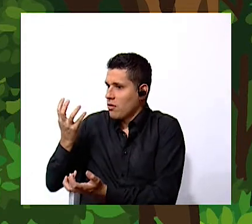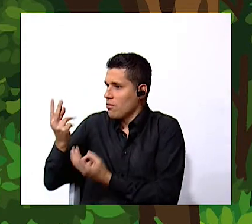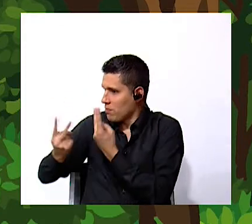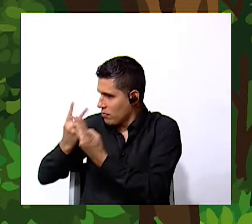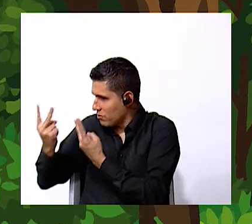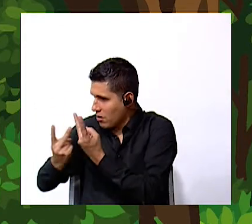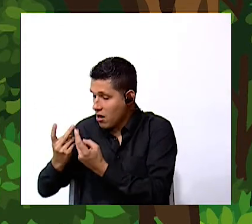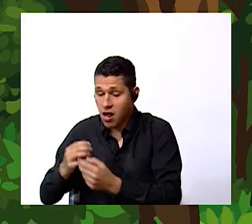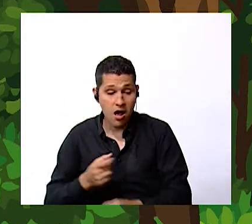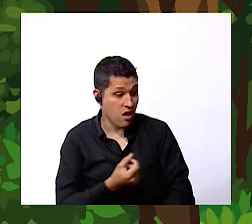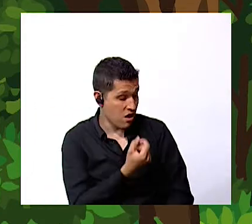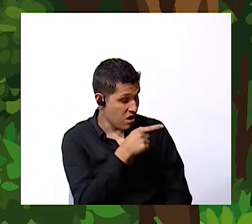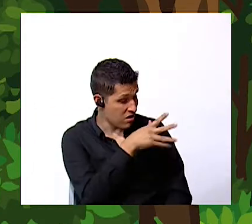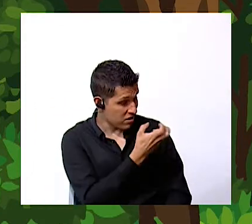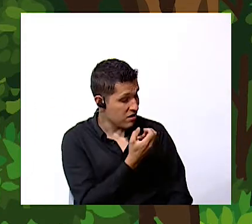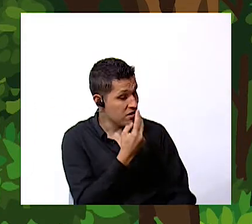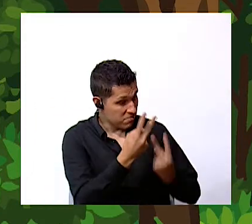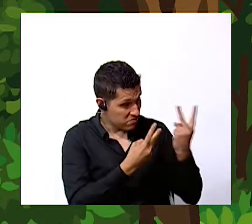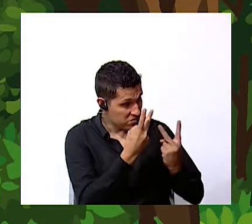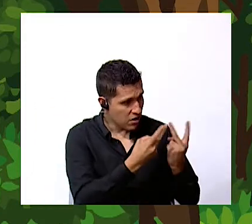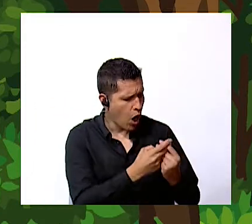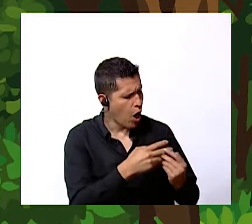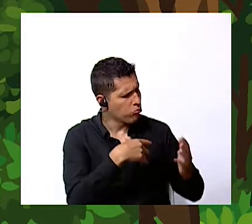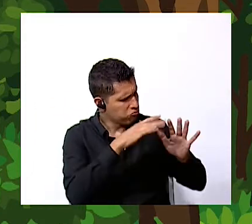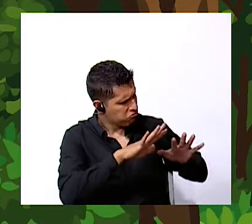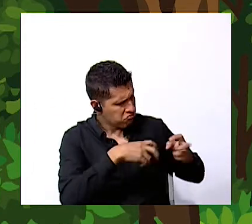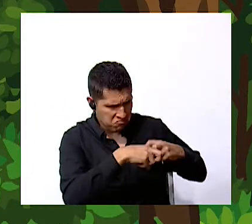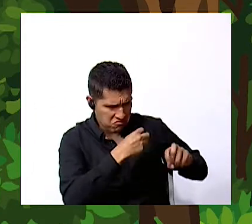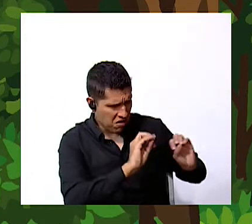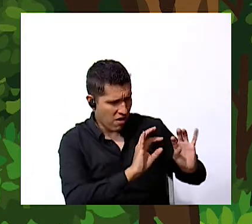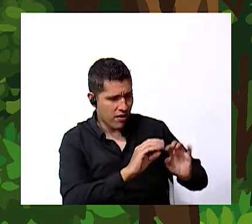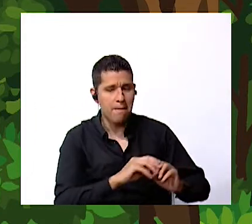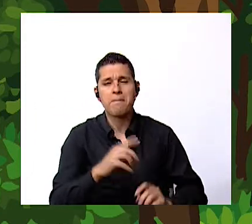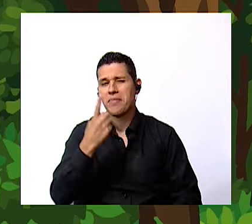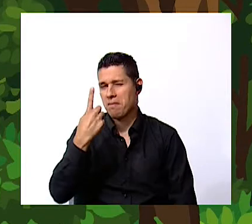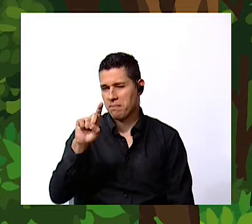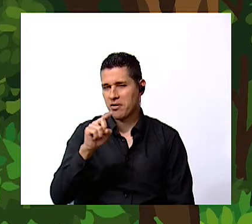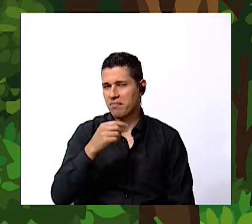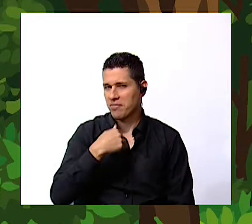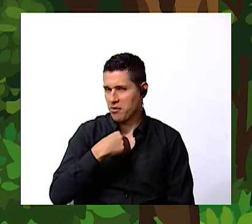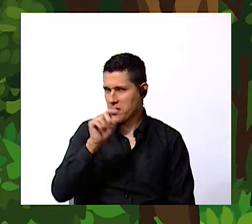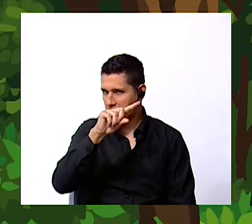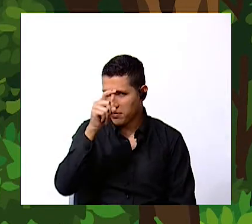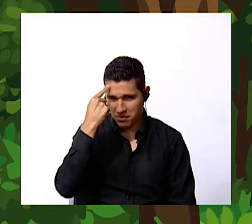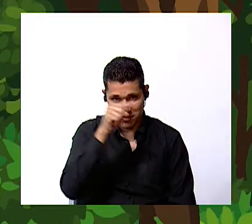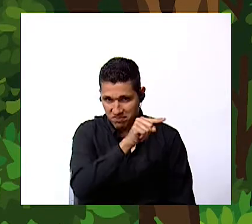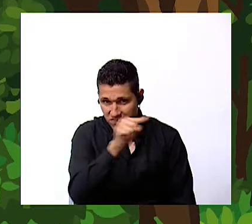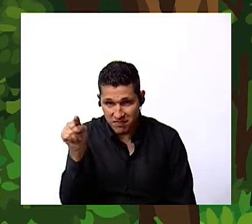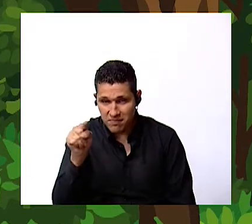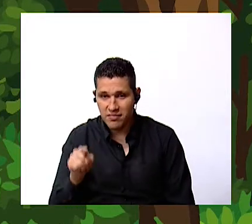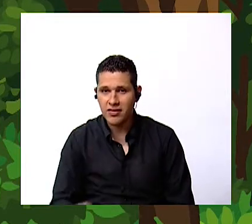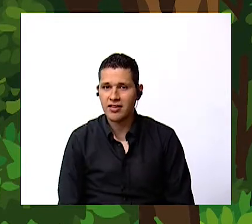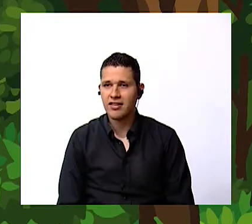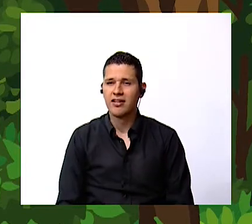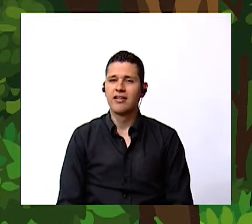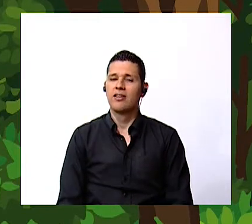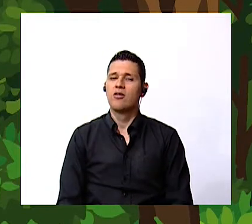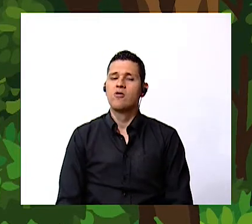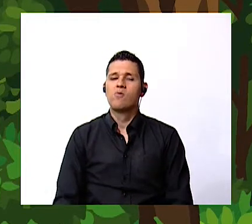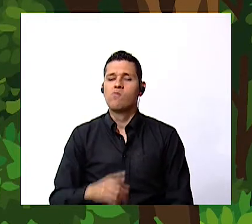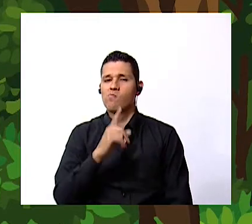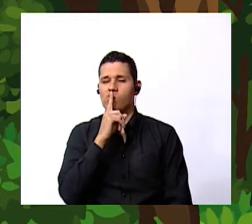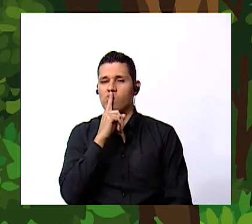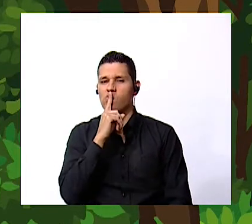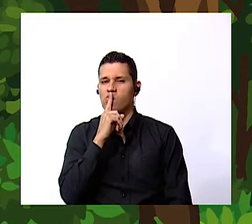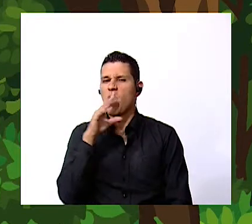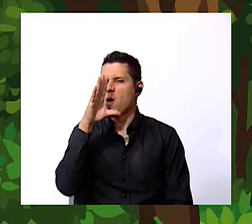ir a visitarles okay no problem but i have some questions for you for instance where do dogs